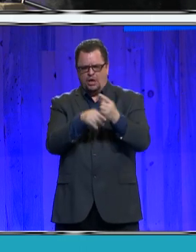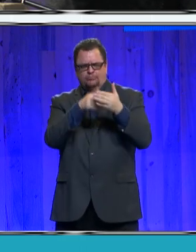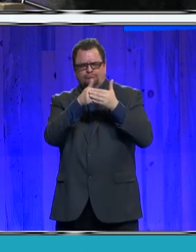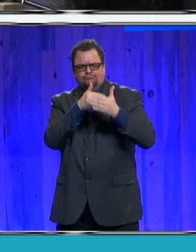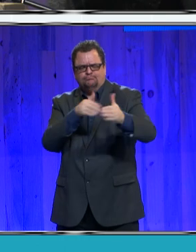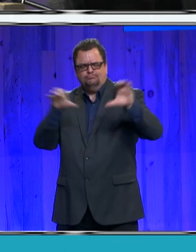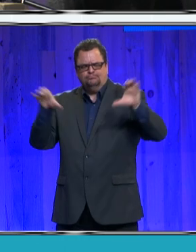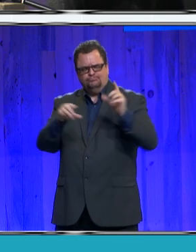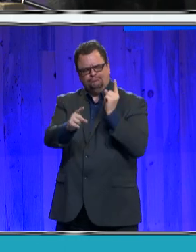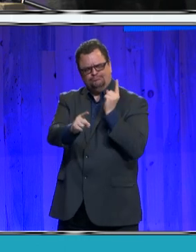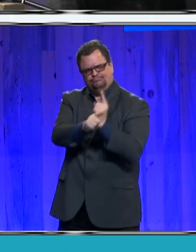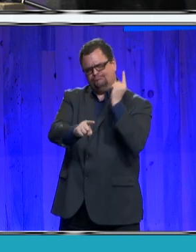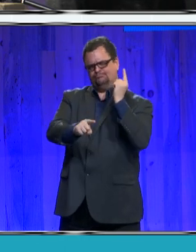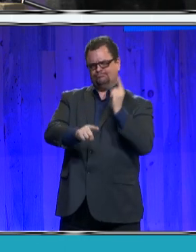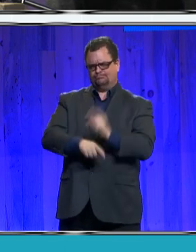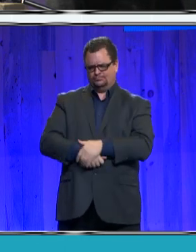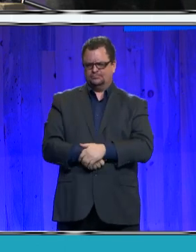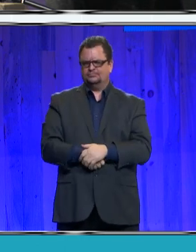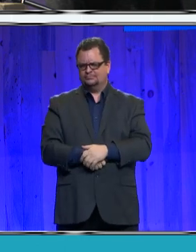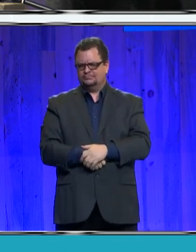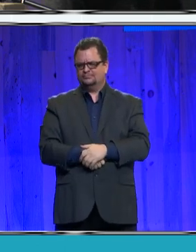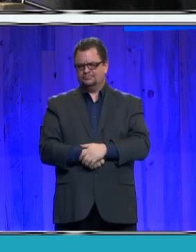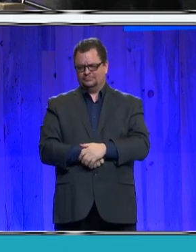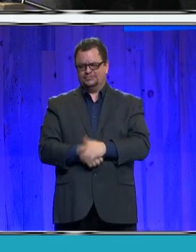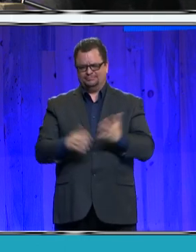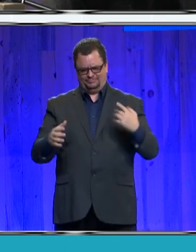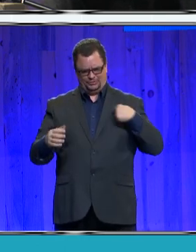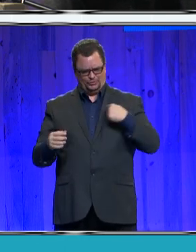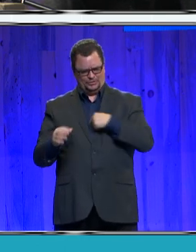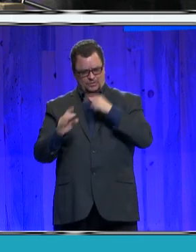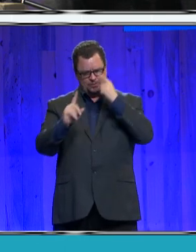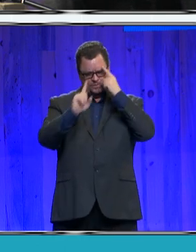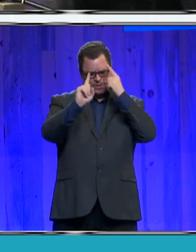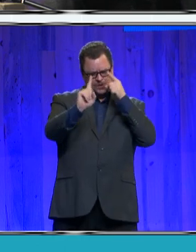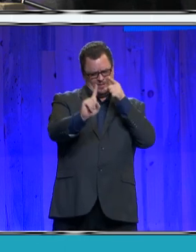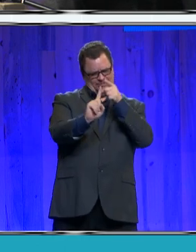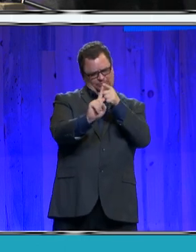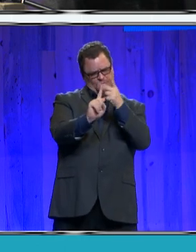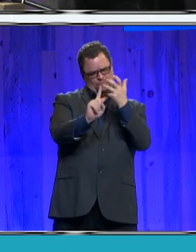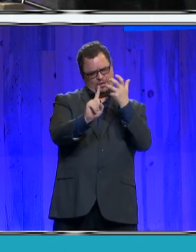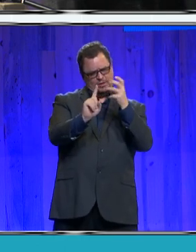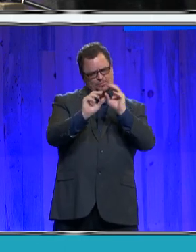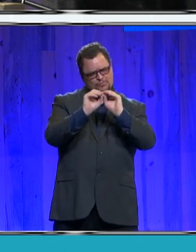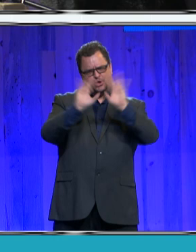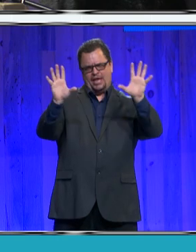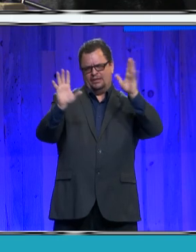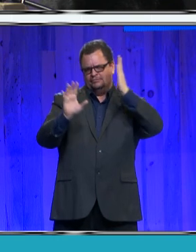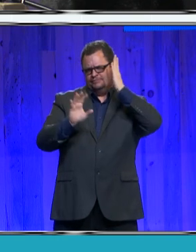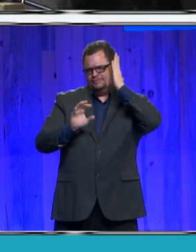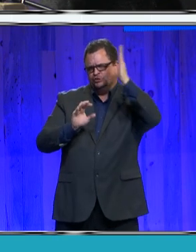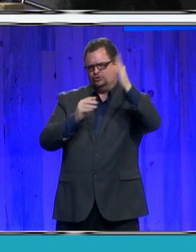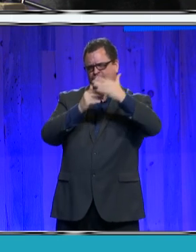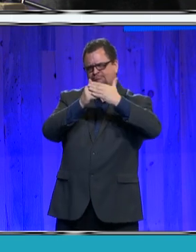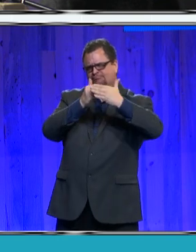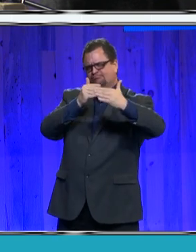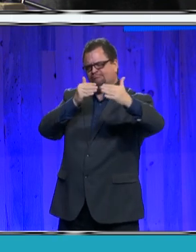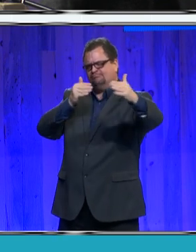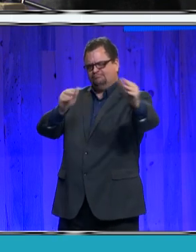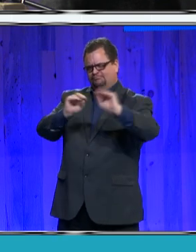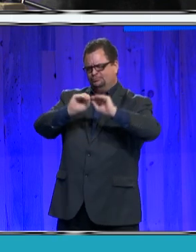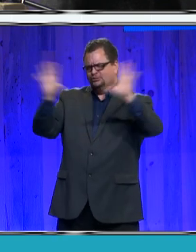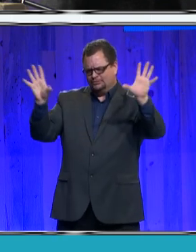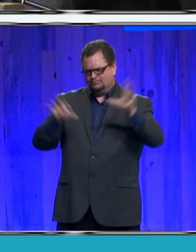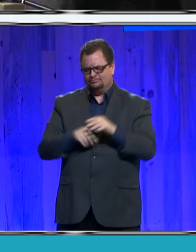our region towards a very bright future. To share a bit more, please join me in welcoming El Paso County